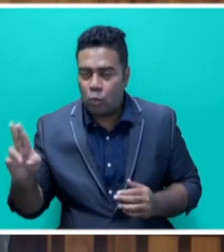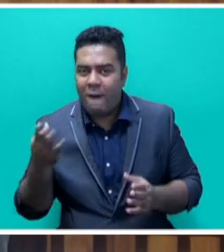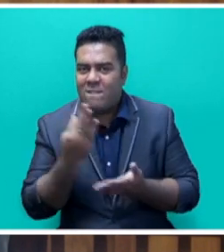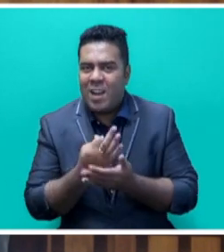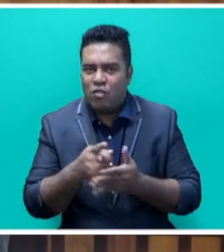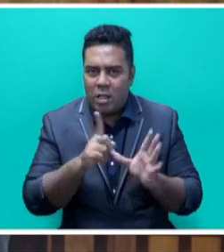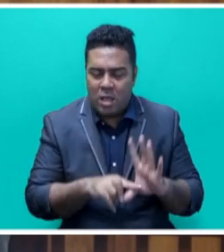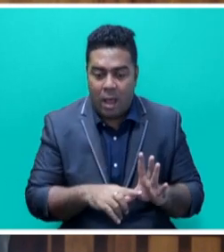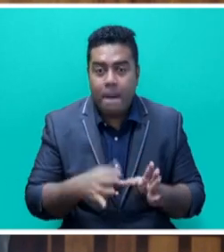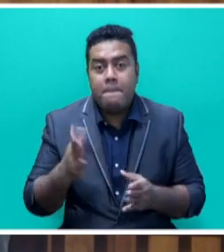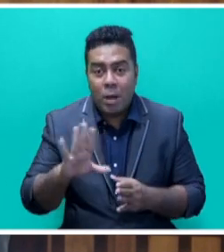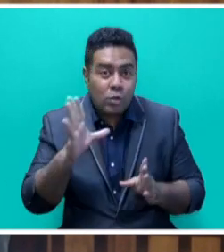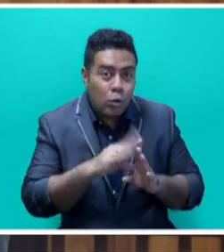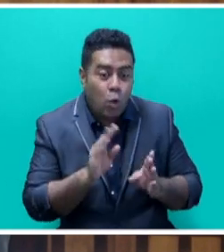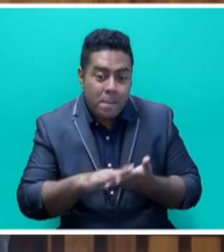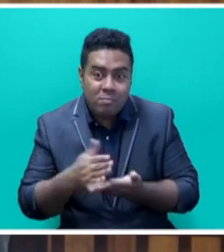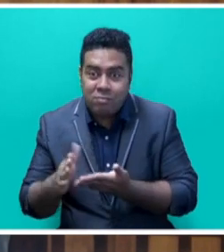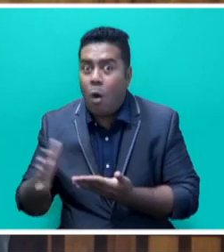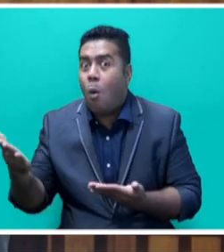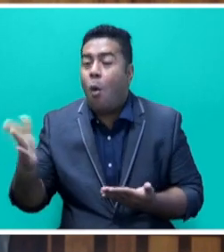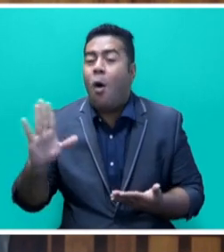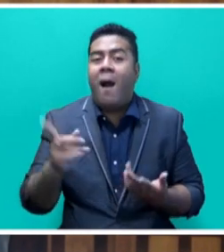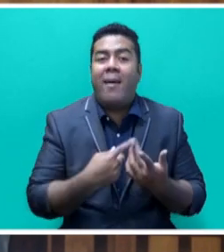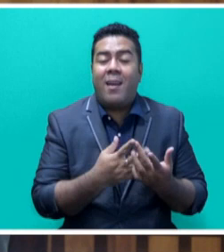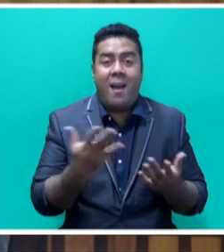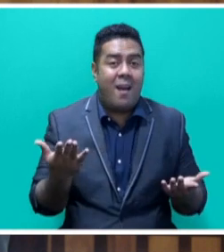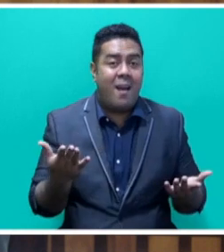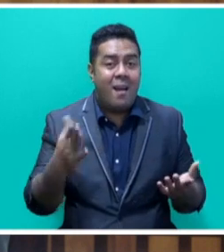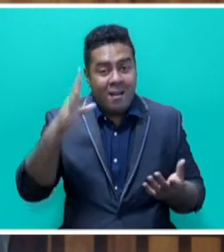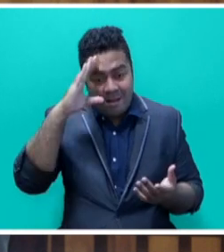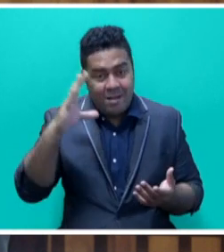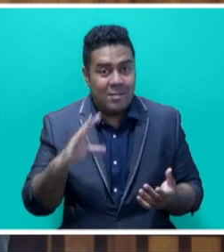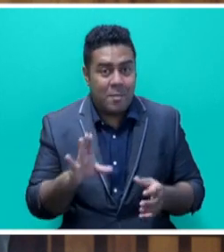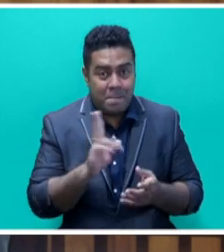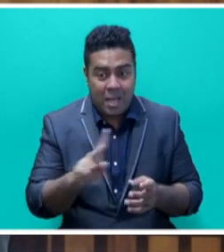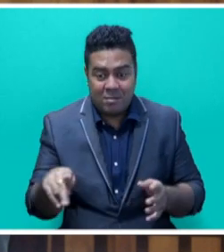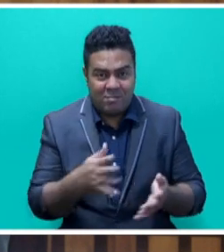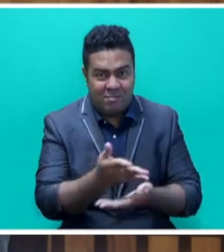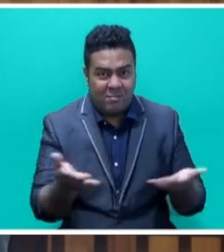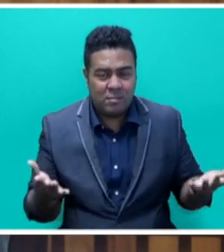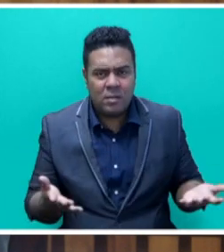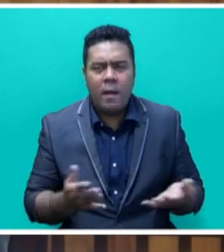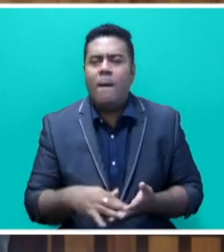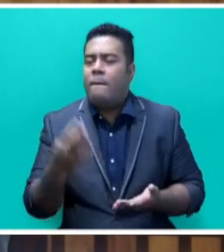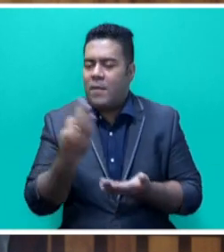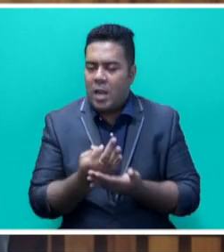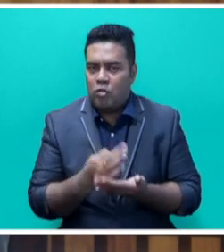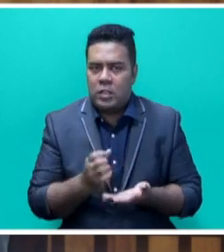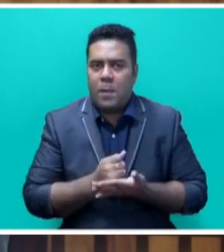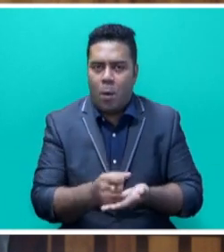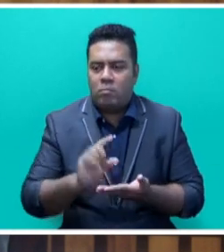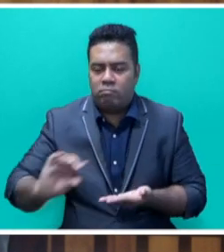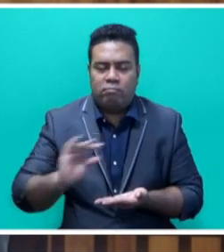In order to be replicated in other parts of Fiji, such transformative solutions deserve far more financial support from climate